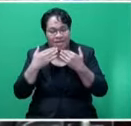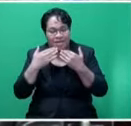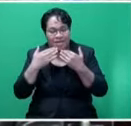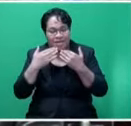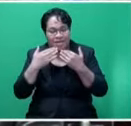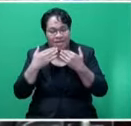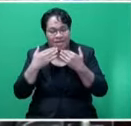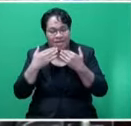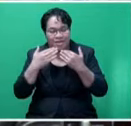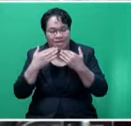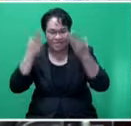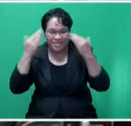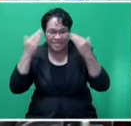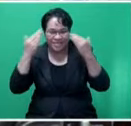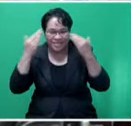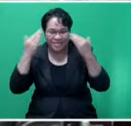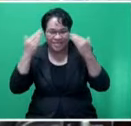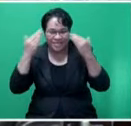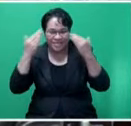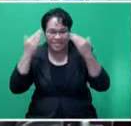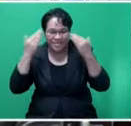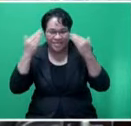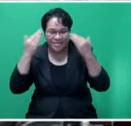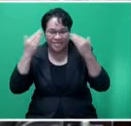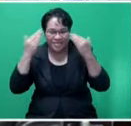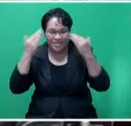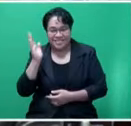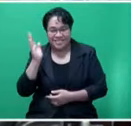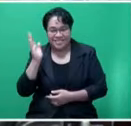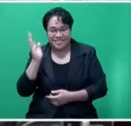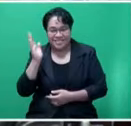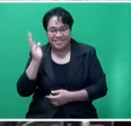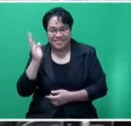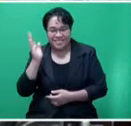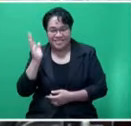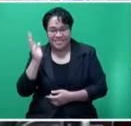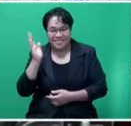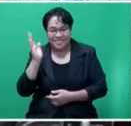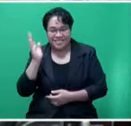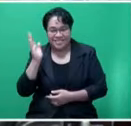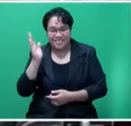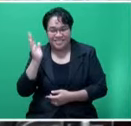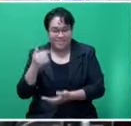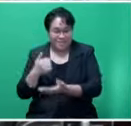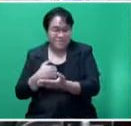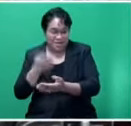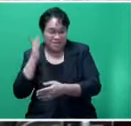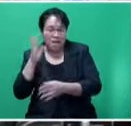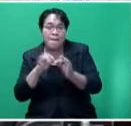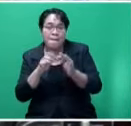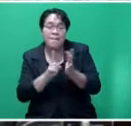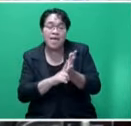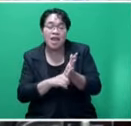not sure whether Honourable Manganika was here when I presented the bill on